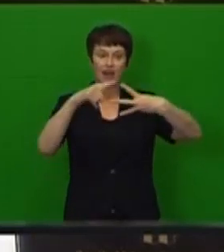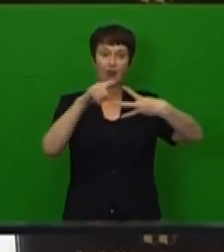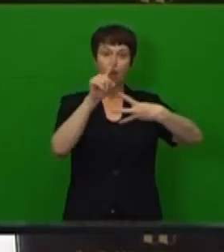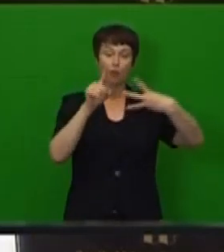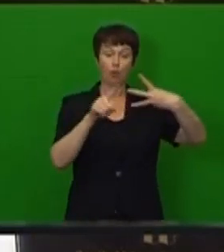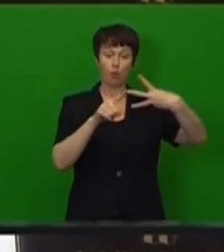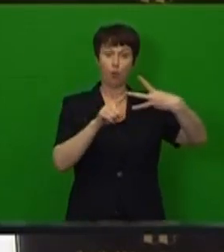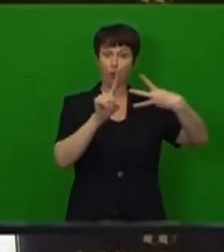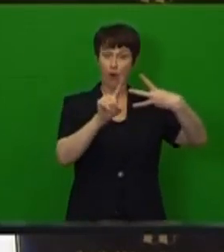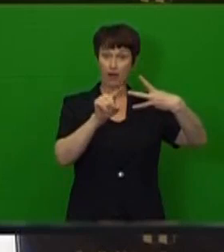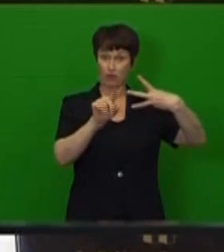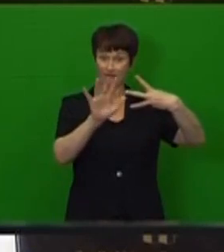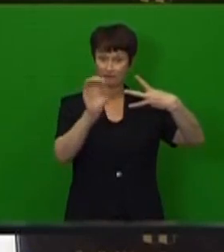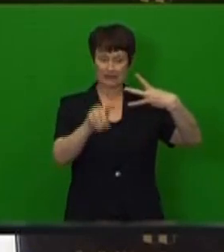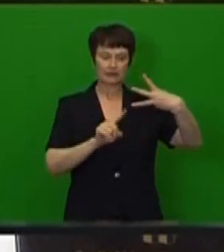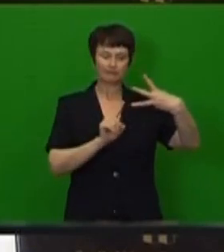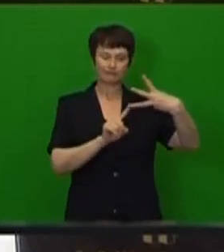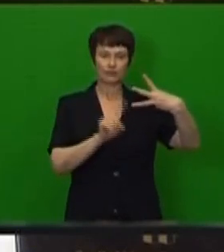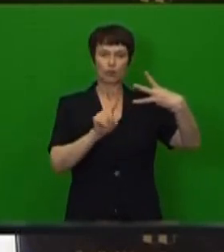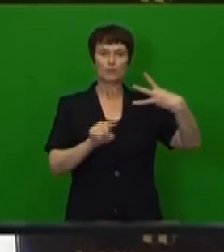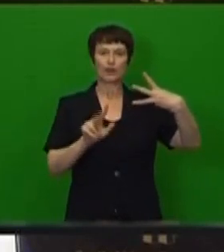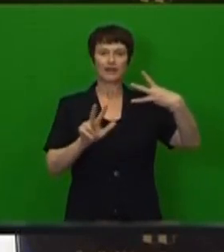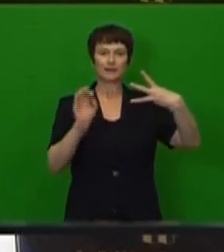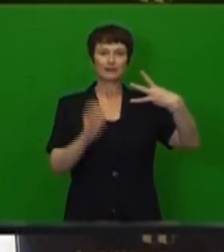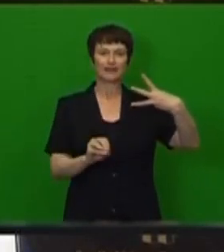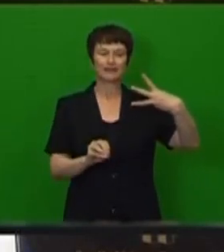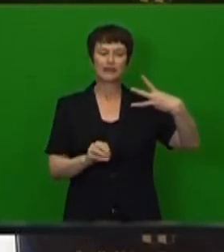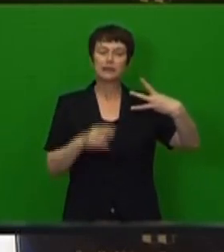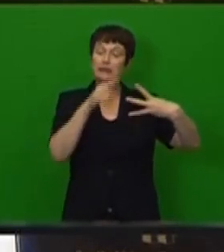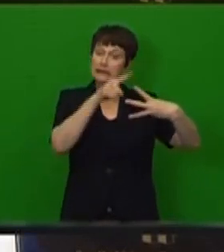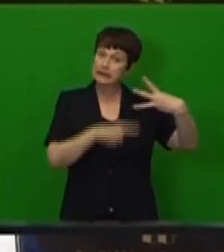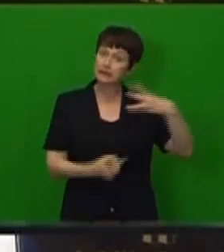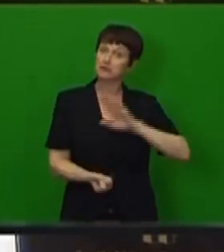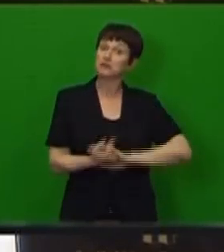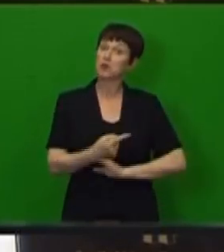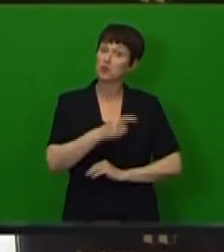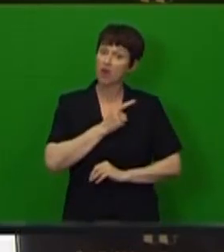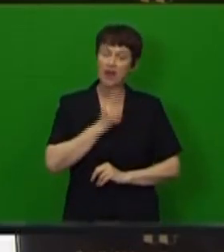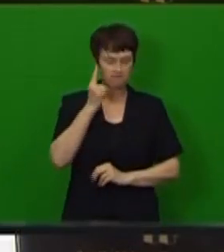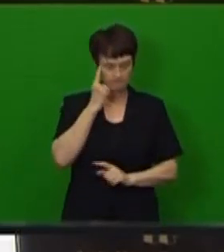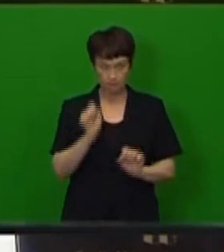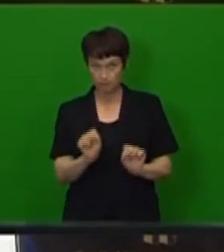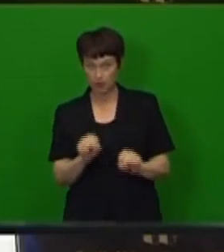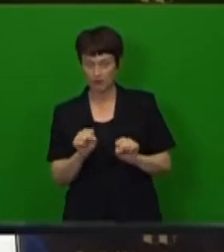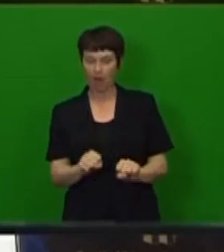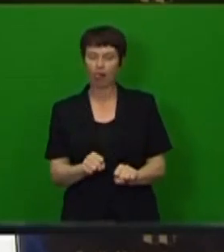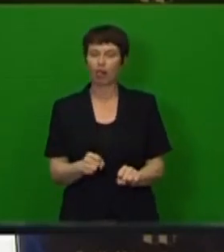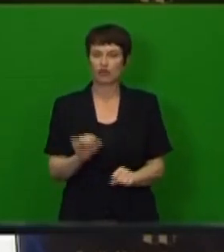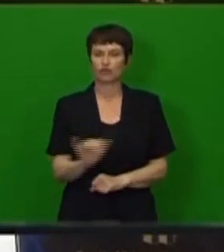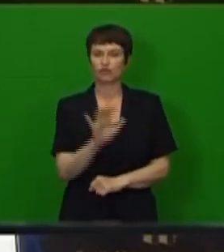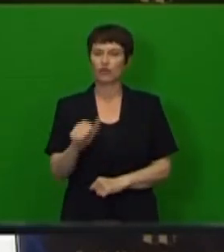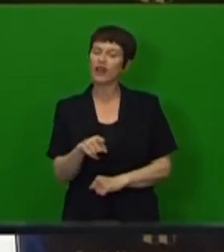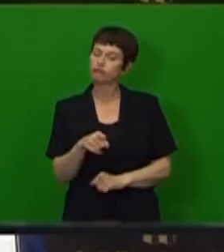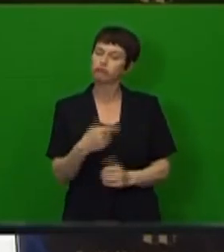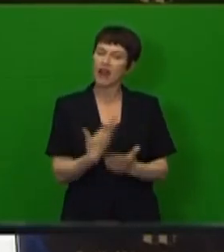revisions to global growth and domestic potential growth. The MPC assesses the risk to the growth forecast